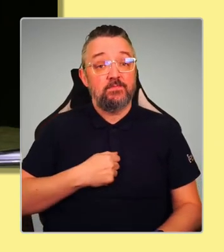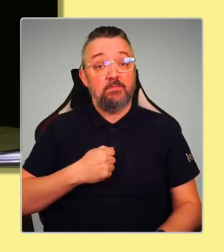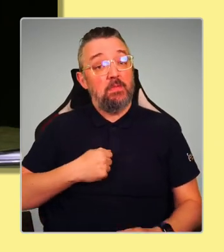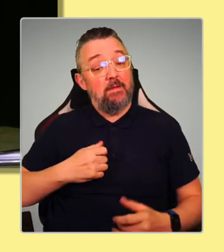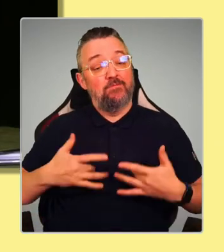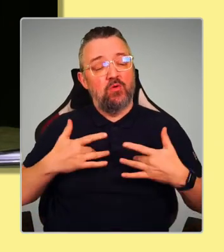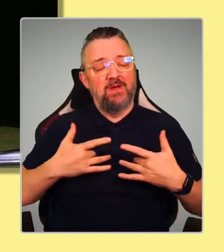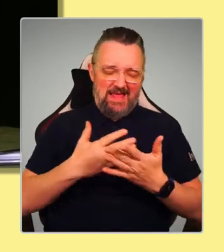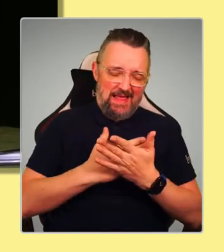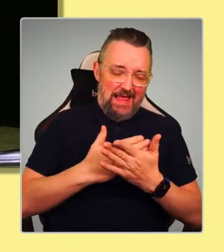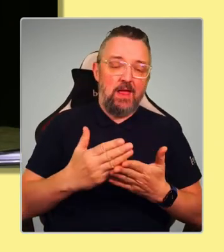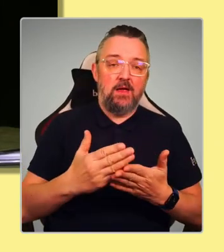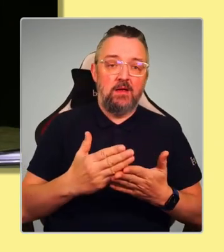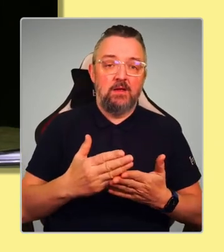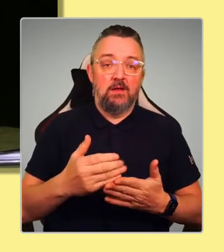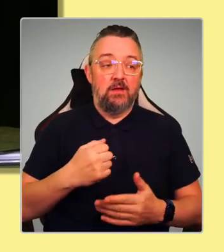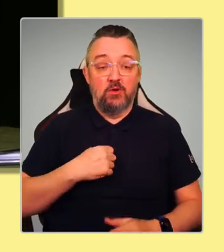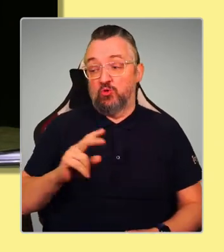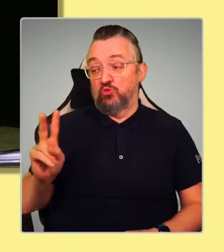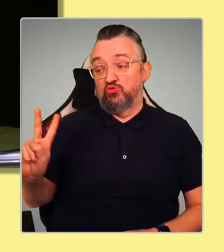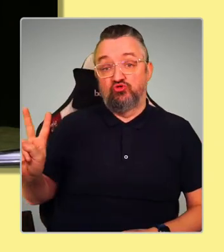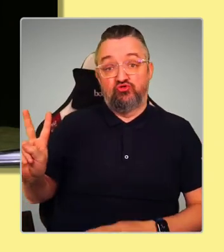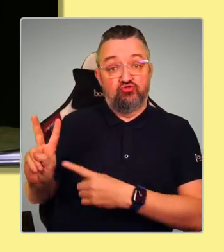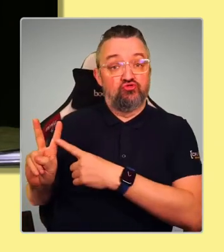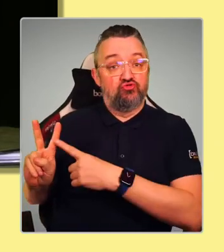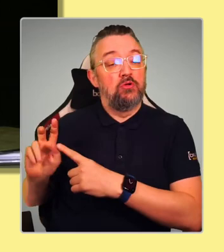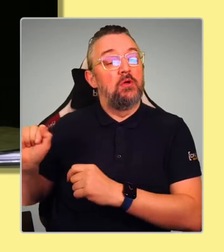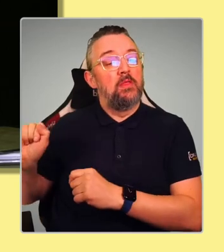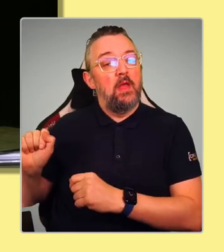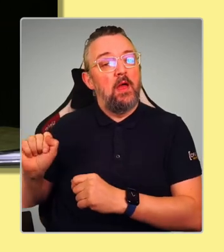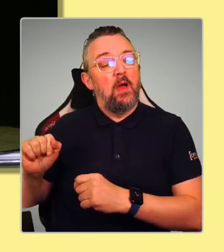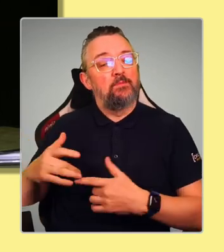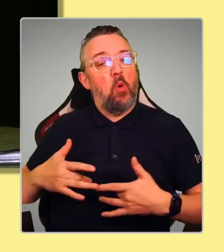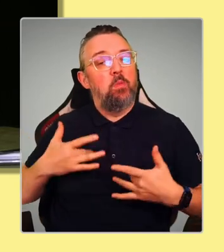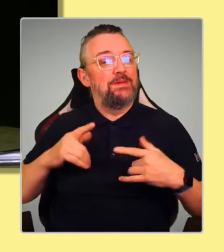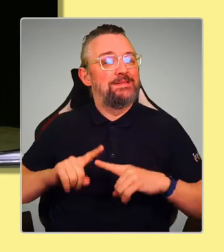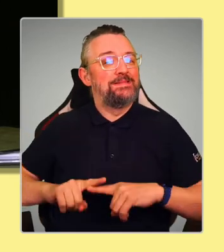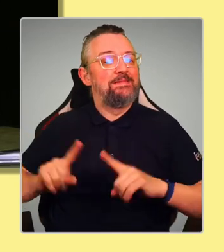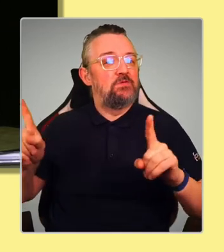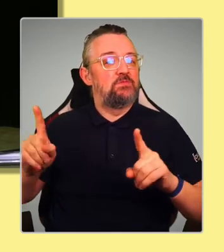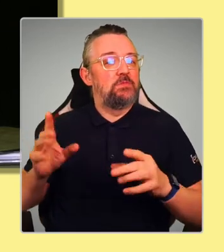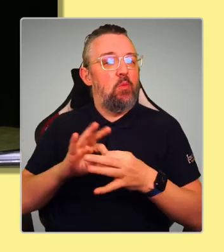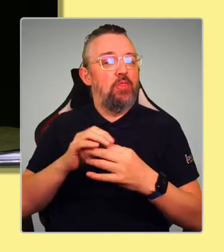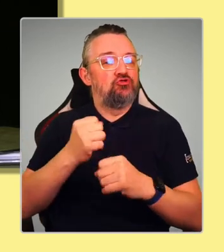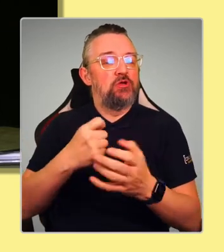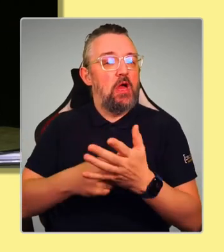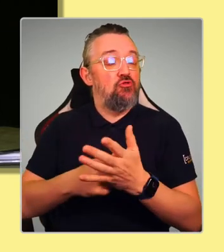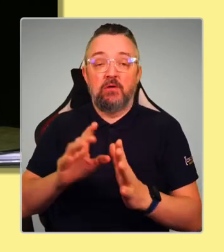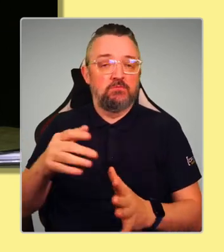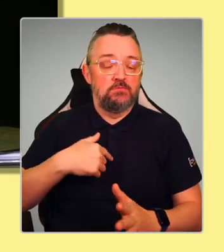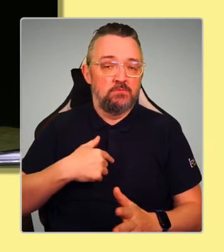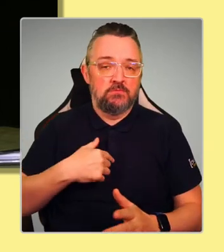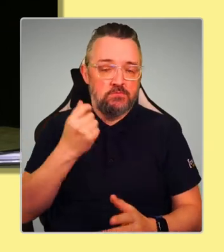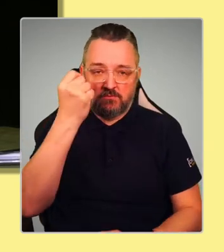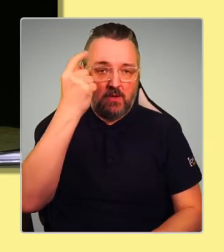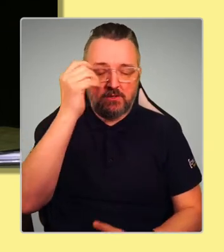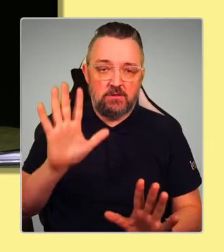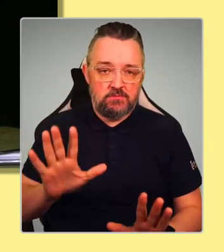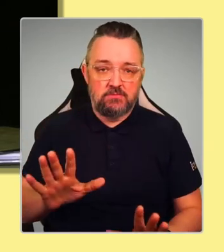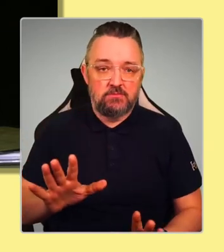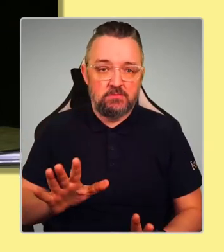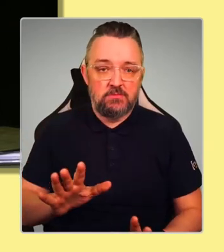my two colleagues on the right for having a difference of opinion on the GRR bill. Perfectly understandable. The room here.